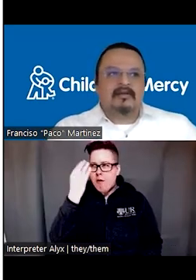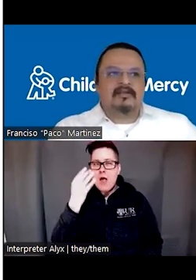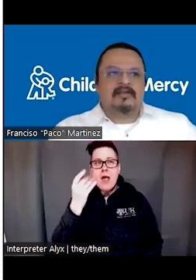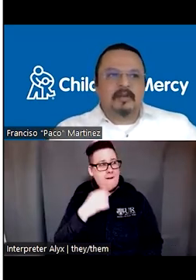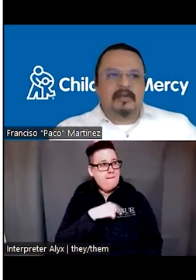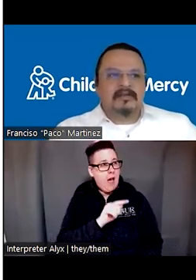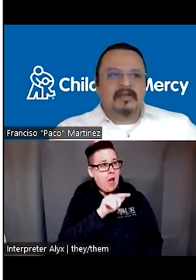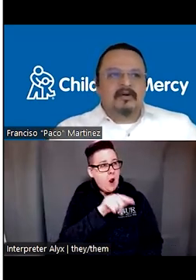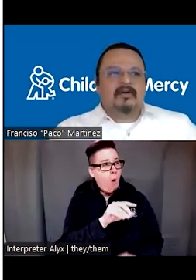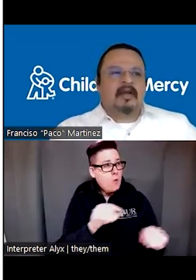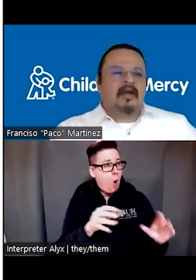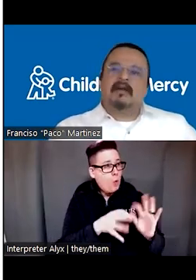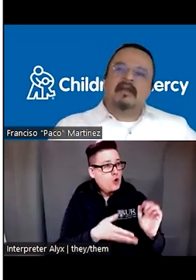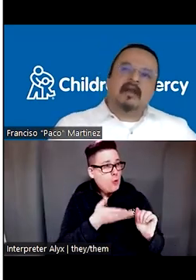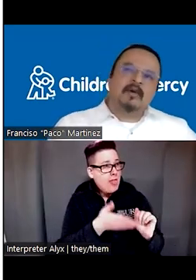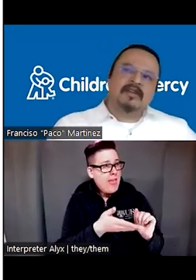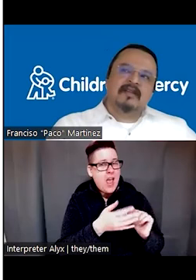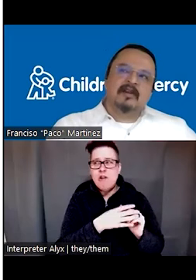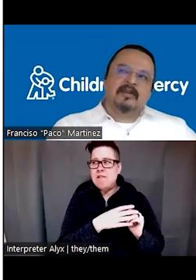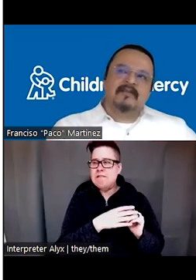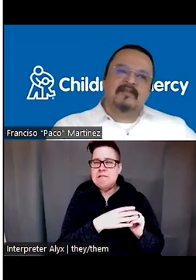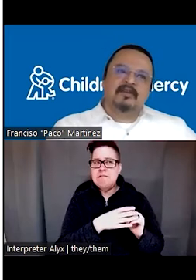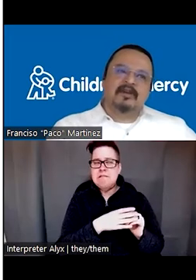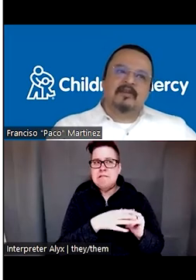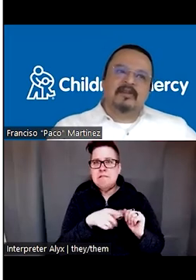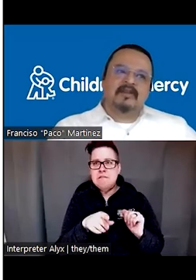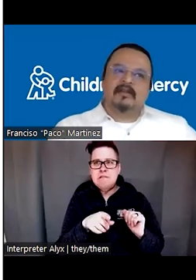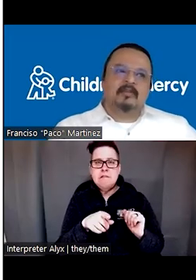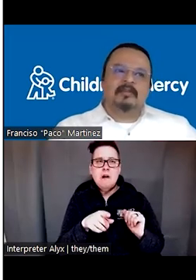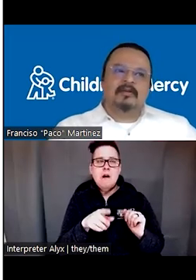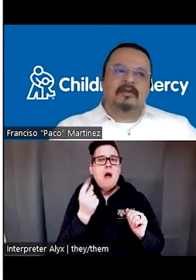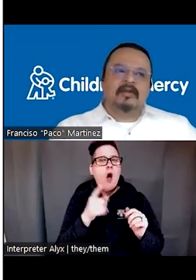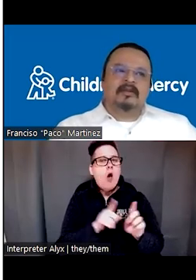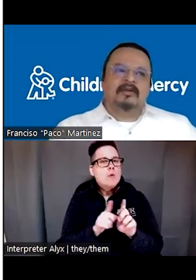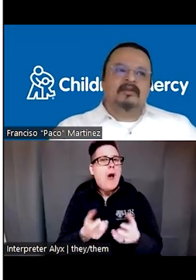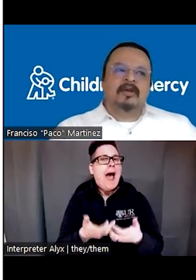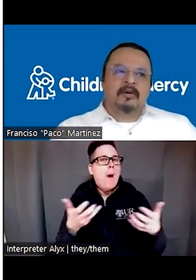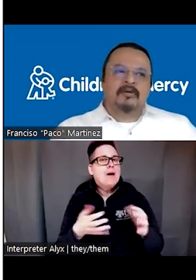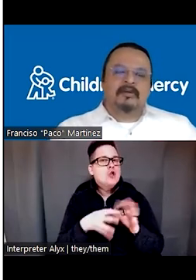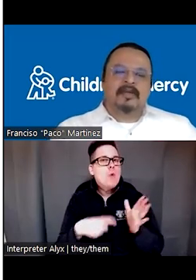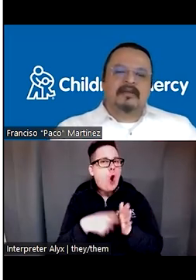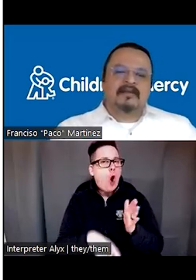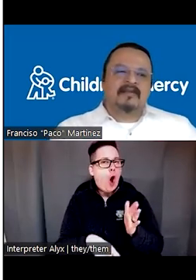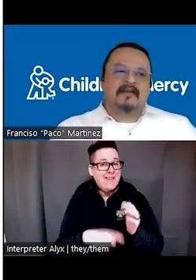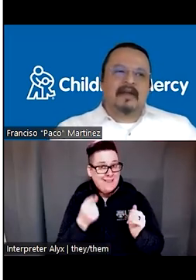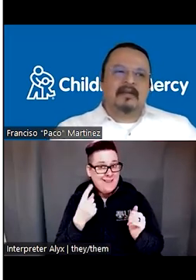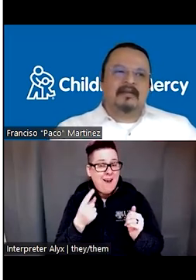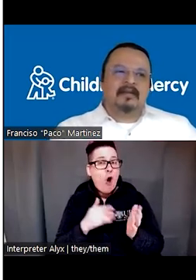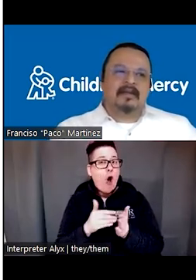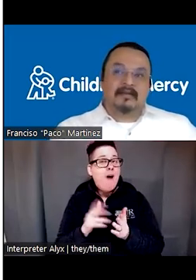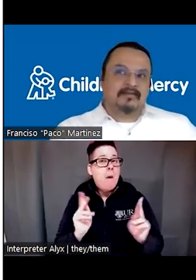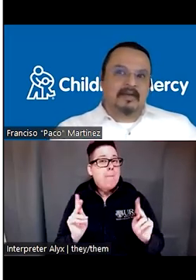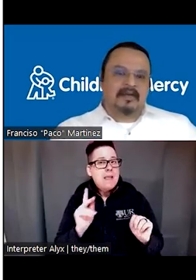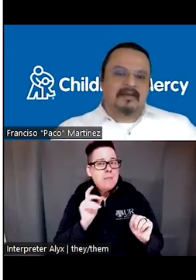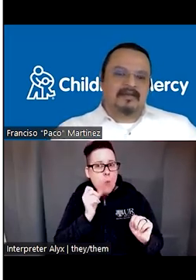there and there's no interpreters or how are, how much are the interpreters going to cost? Because a lot of people don't know that this is a right